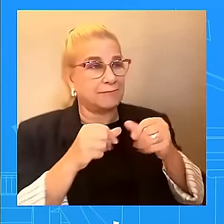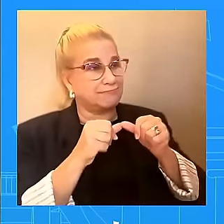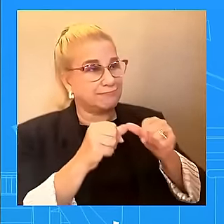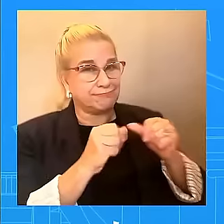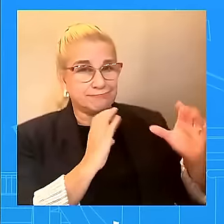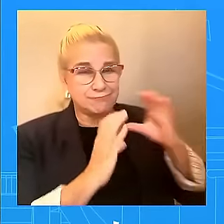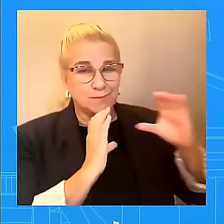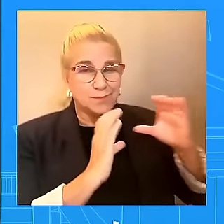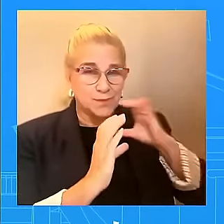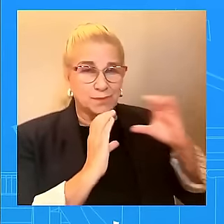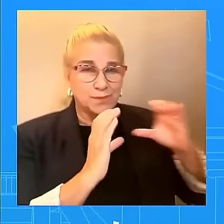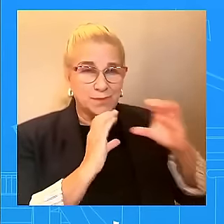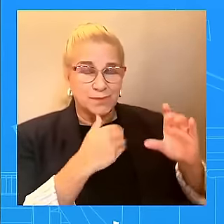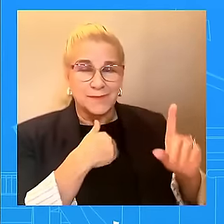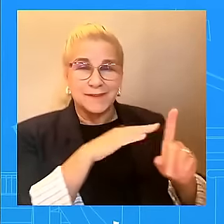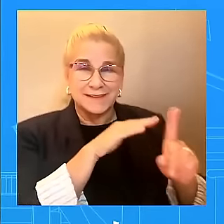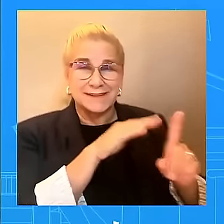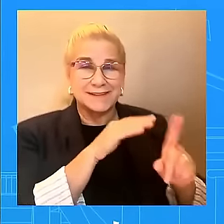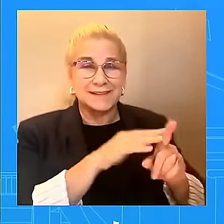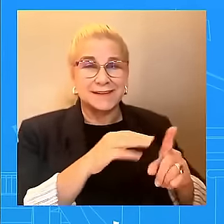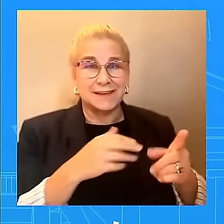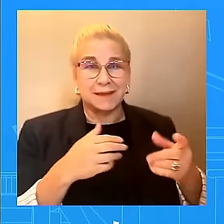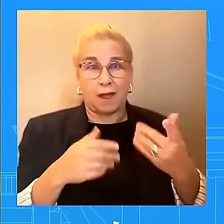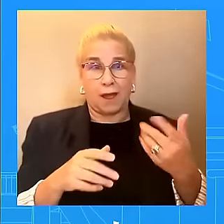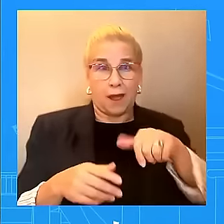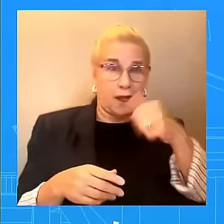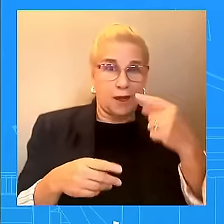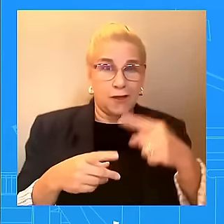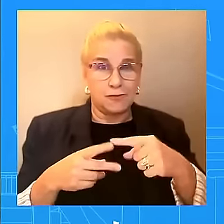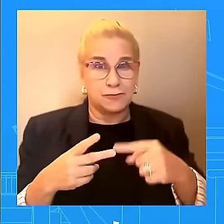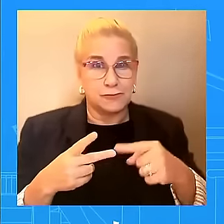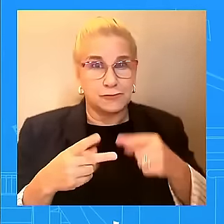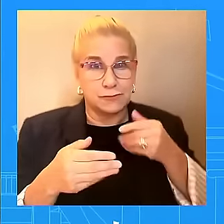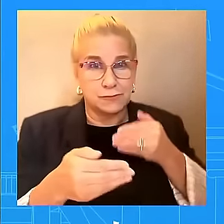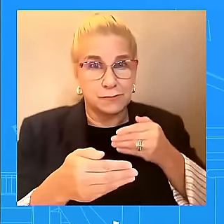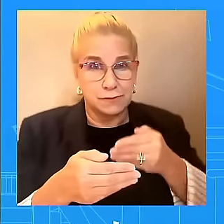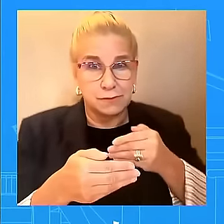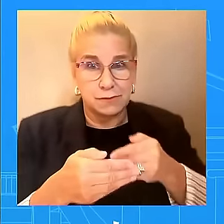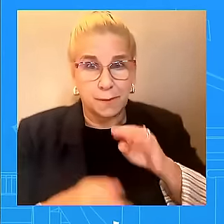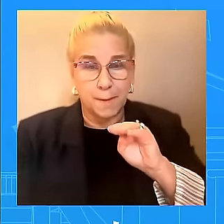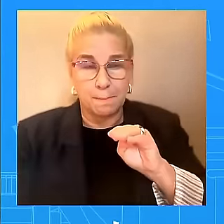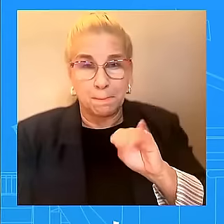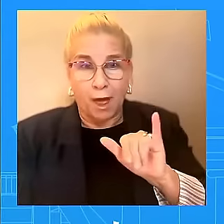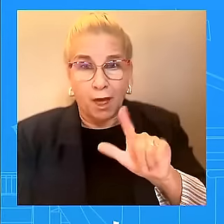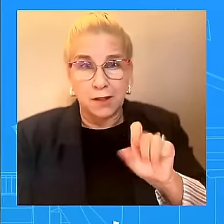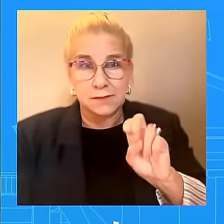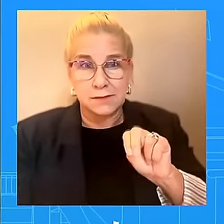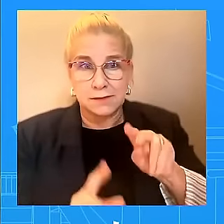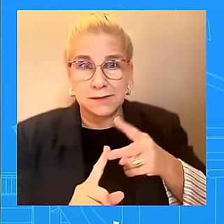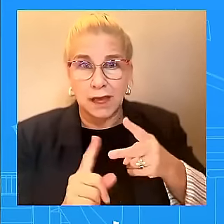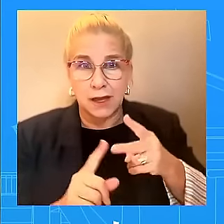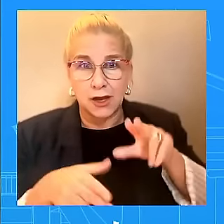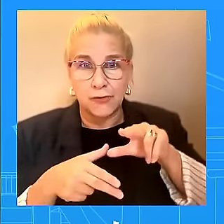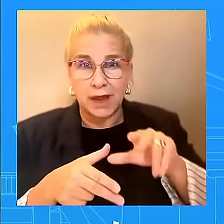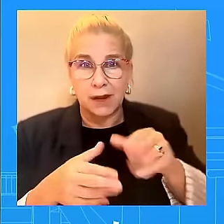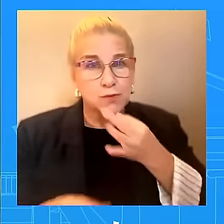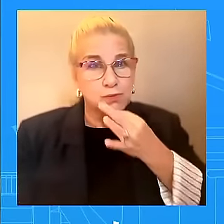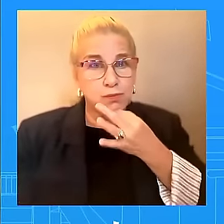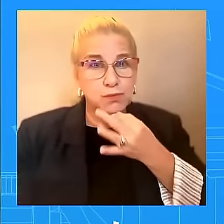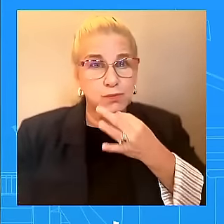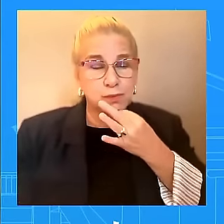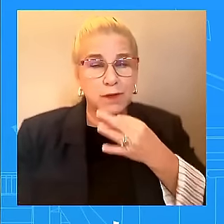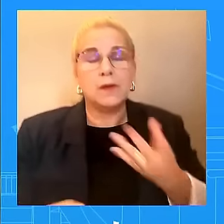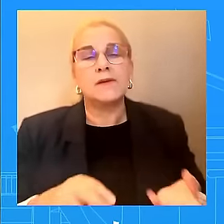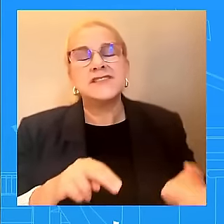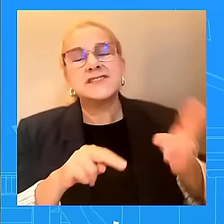is coming towards, as it seems, towards Florida. Category 5, that's nothing to joke about.